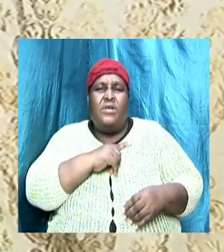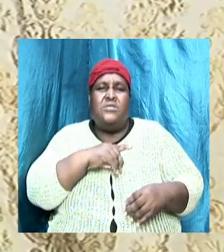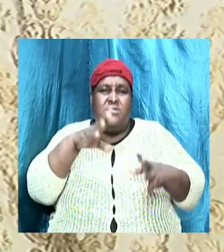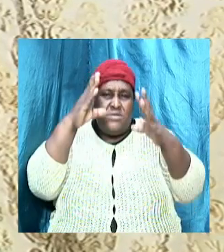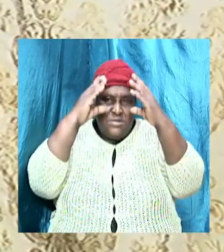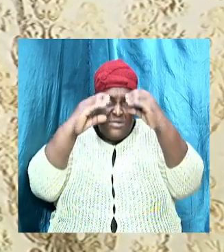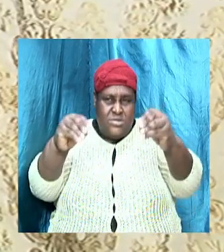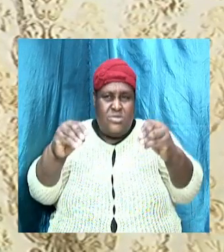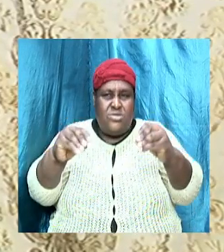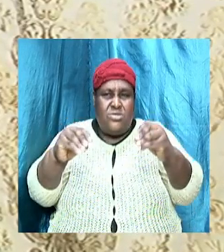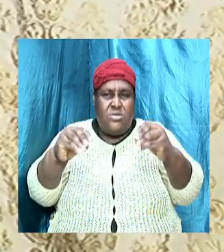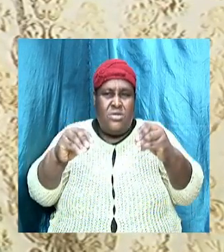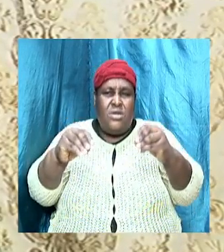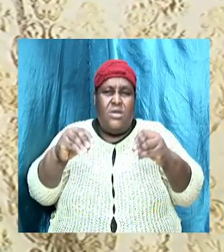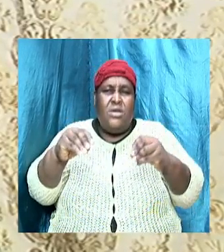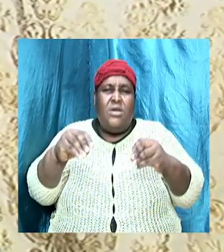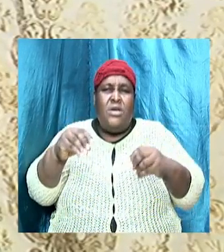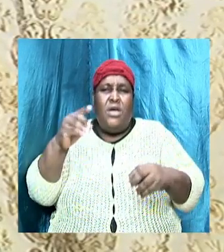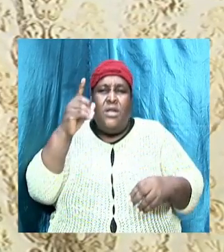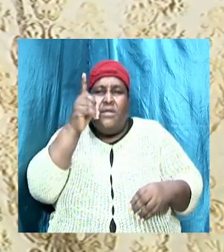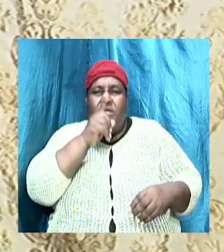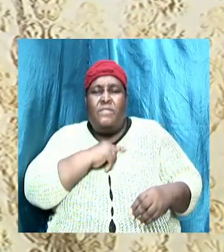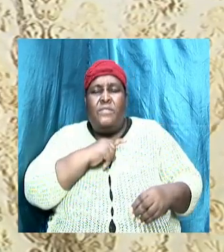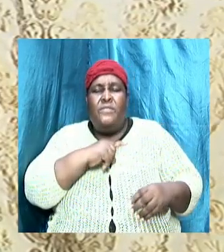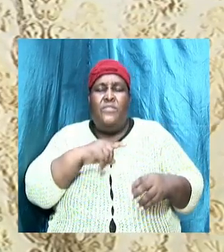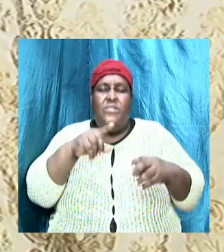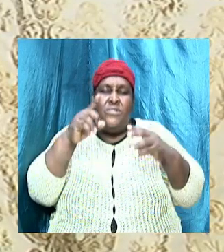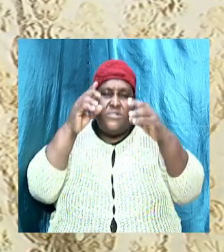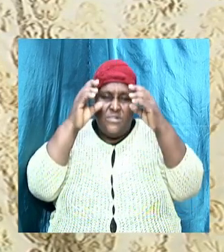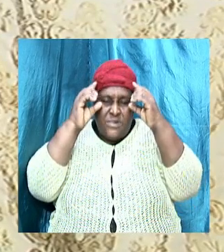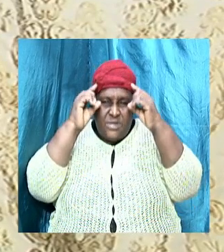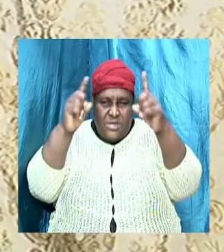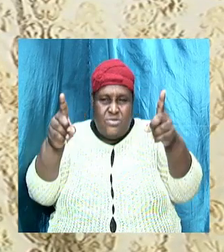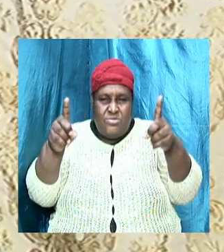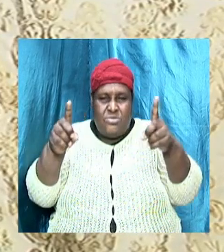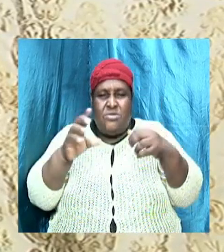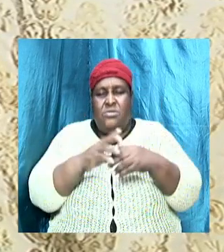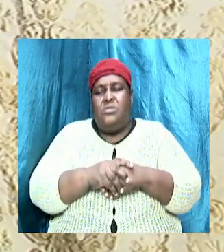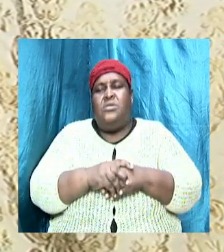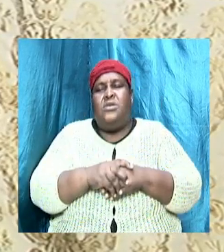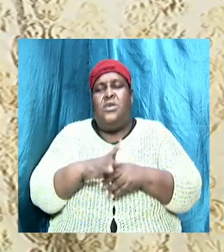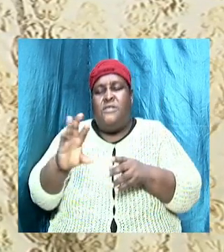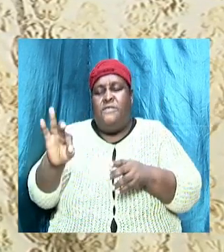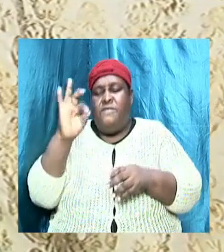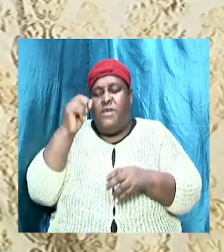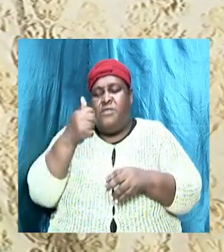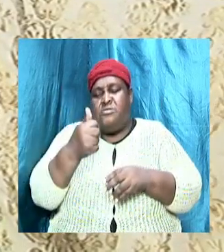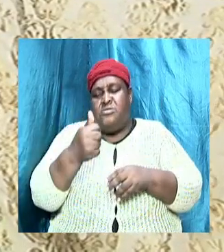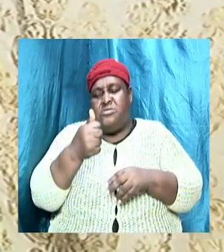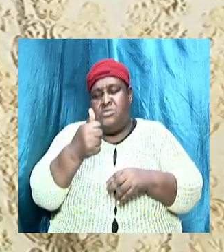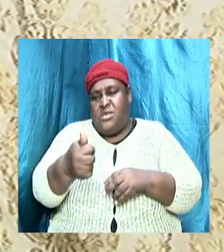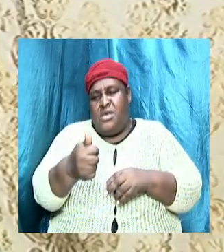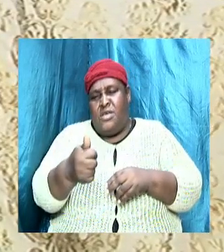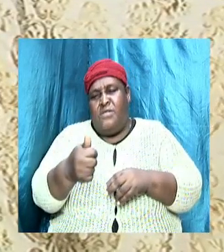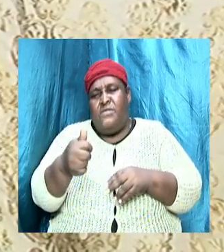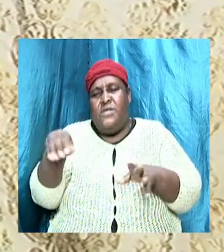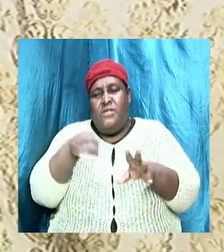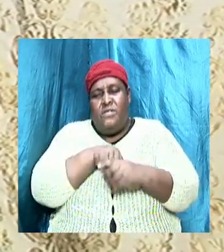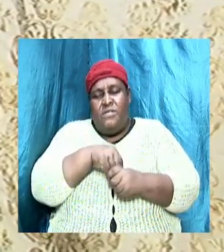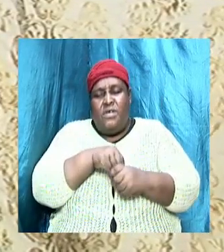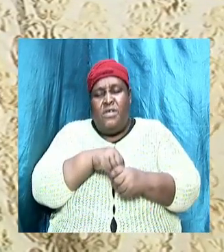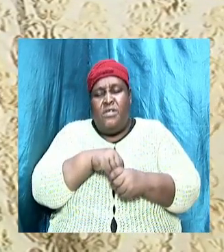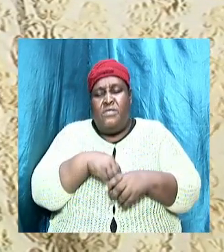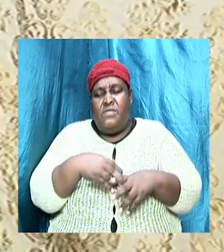can be swayed and we will find ourselves being involved in things that we should not be involved in.